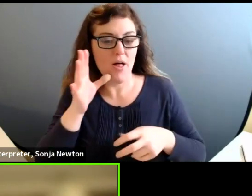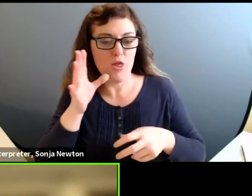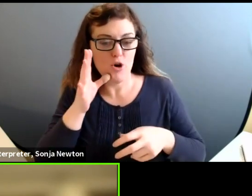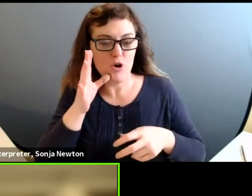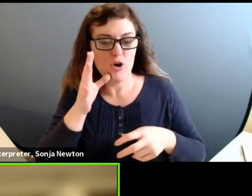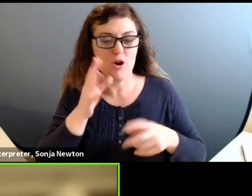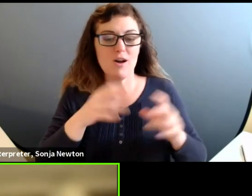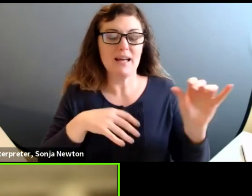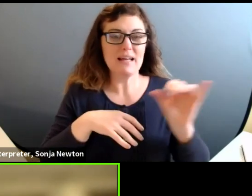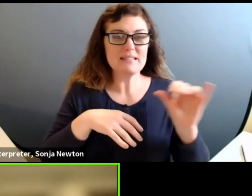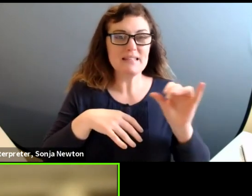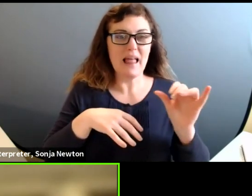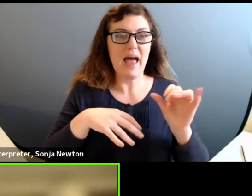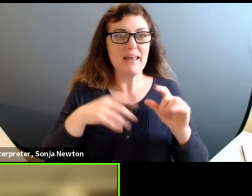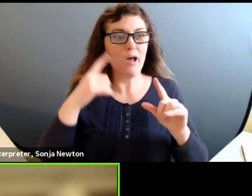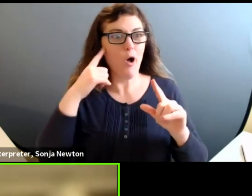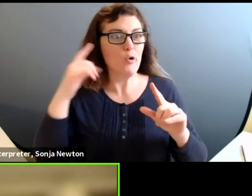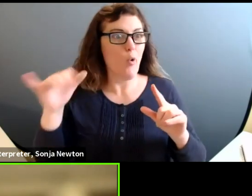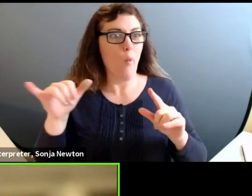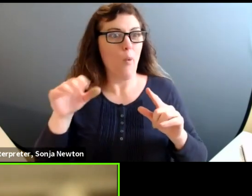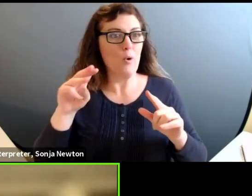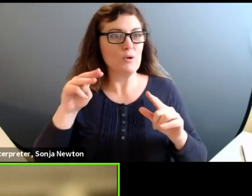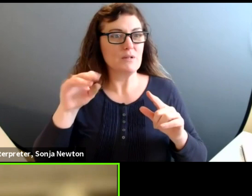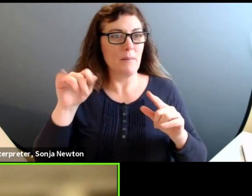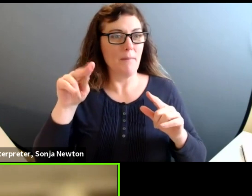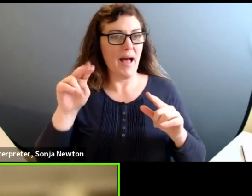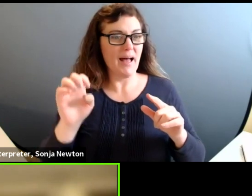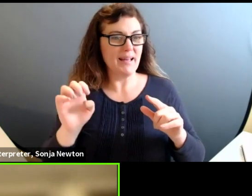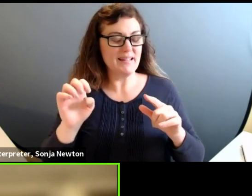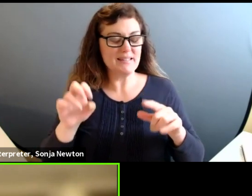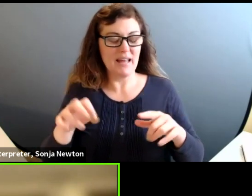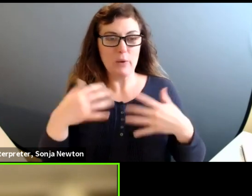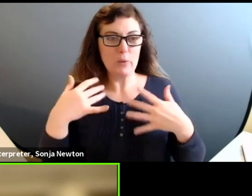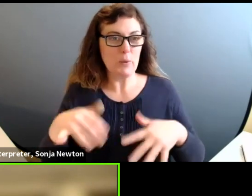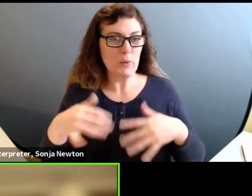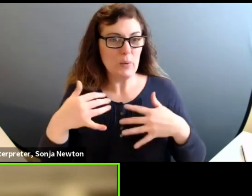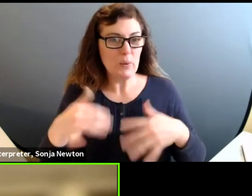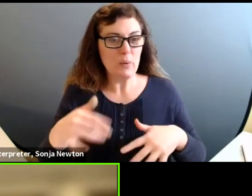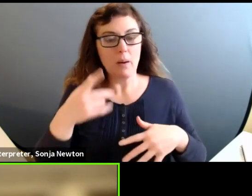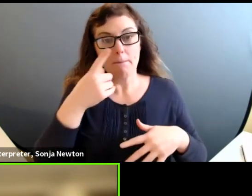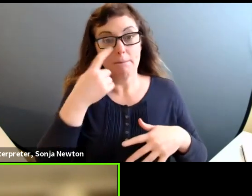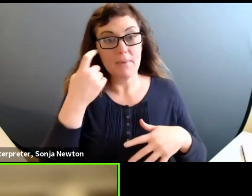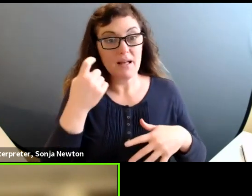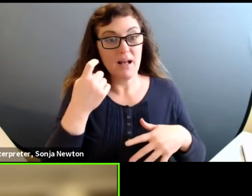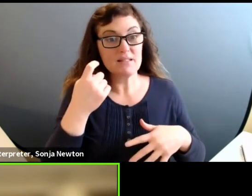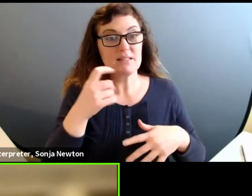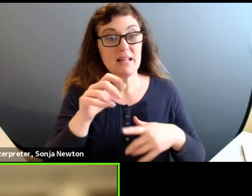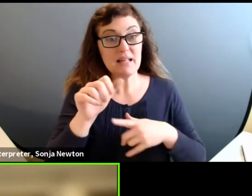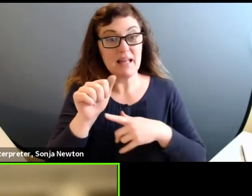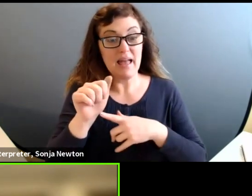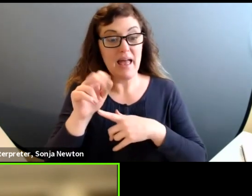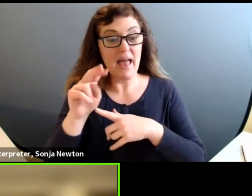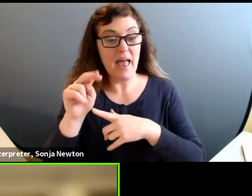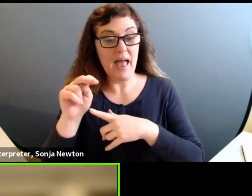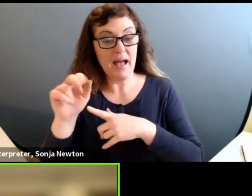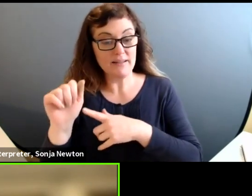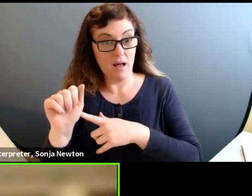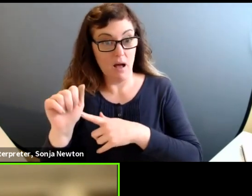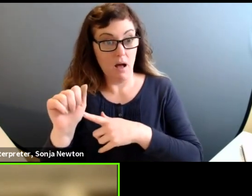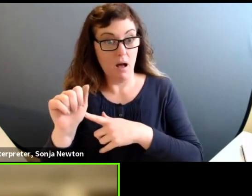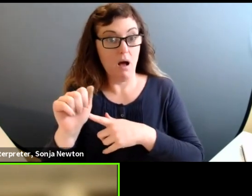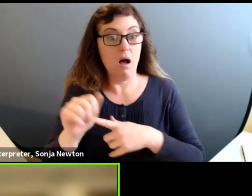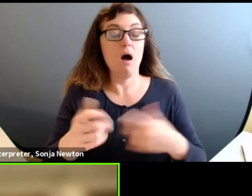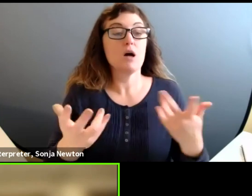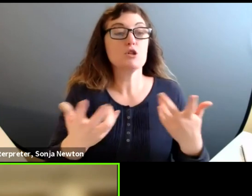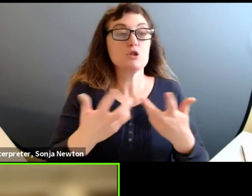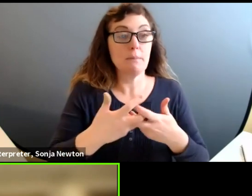for parent artist inclusion, especially from a fundraising perspective. And Anna Munch, the playwright, was our